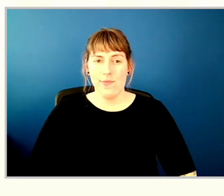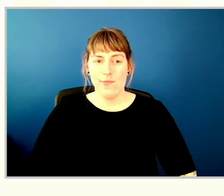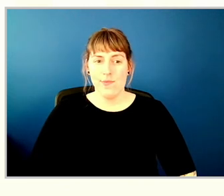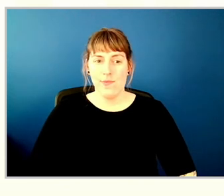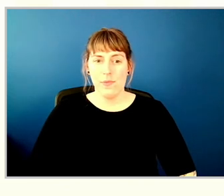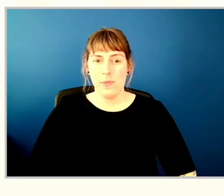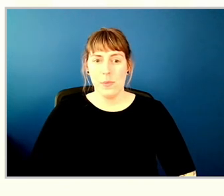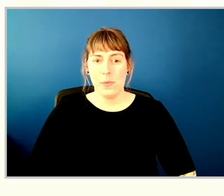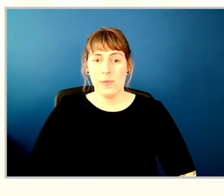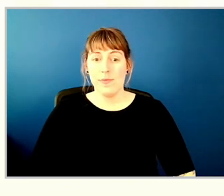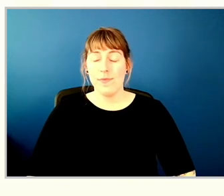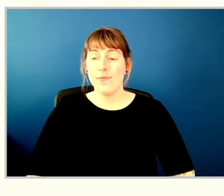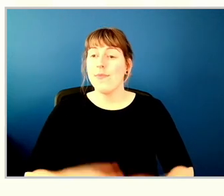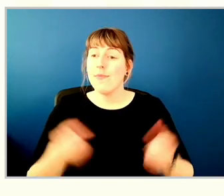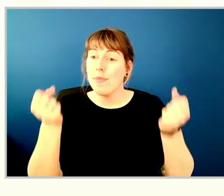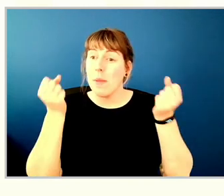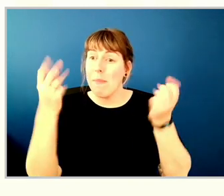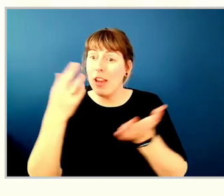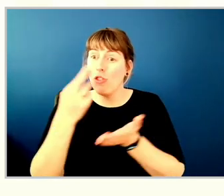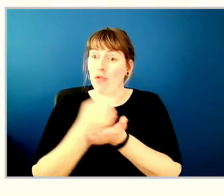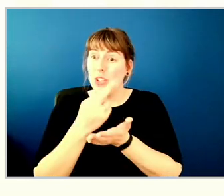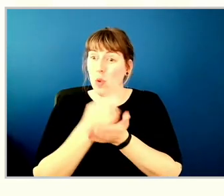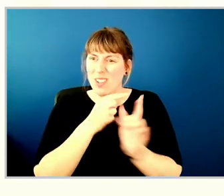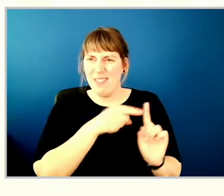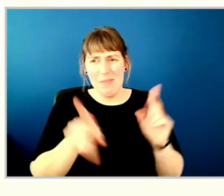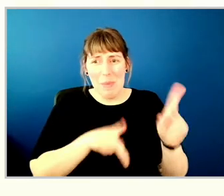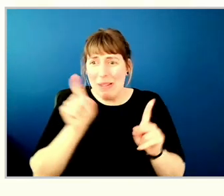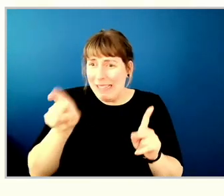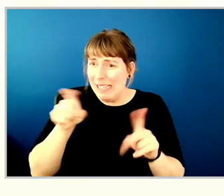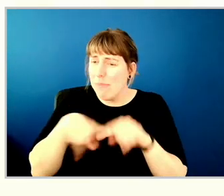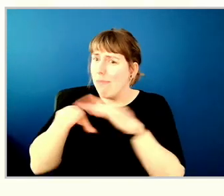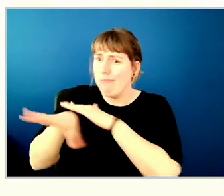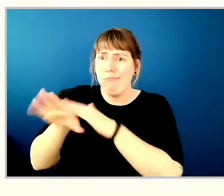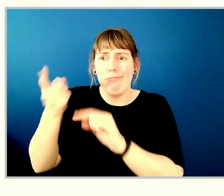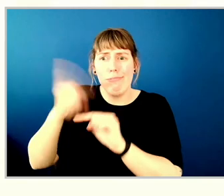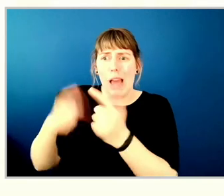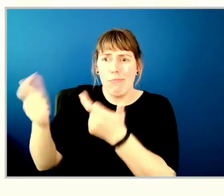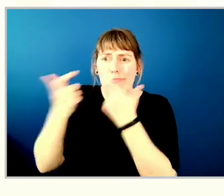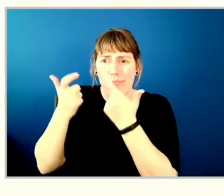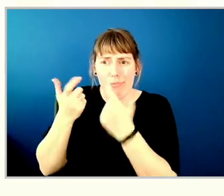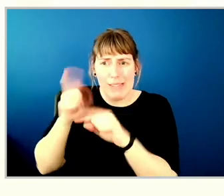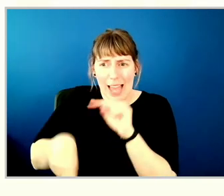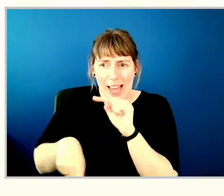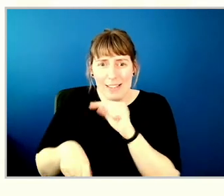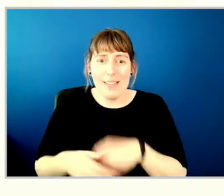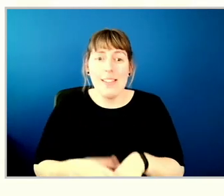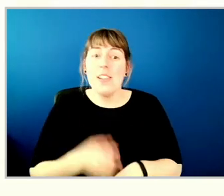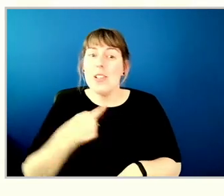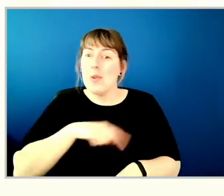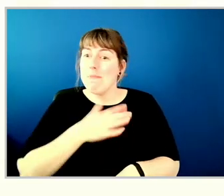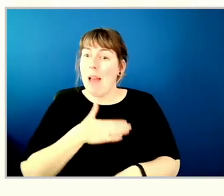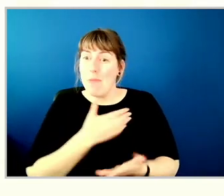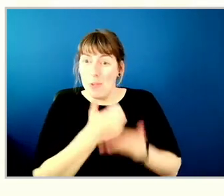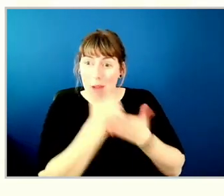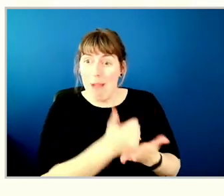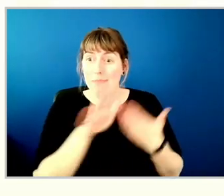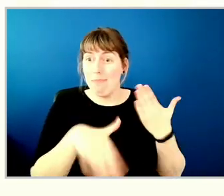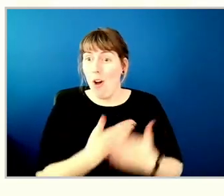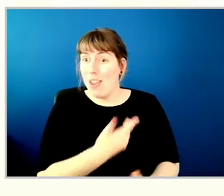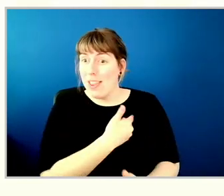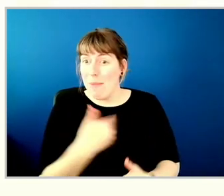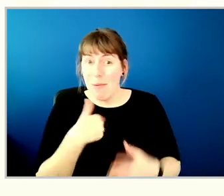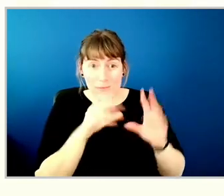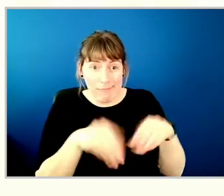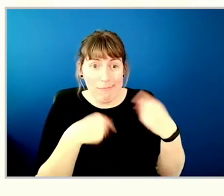there are a lot of resources that are needed by folks that can't access them in other ways, so we help our members access basic financial